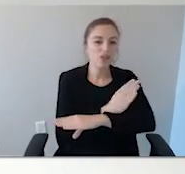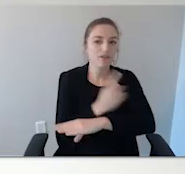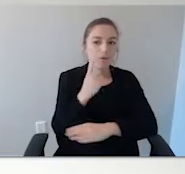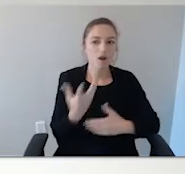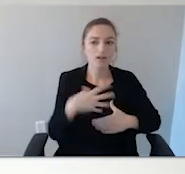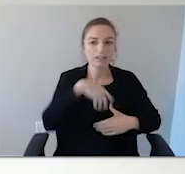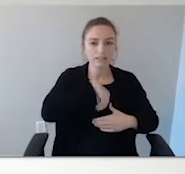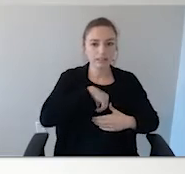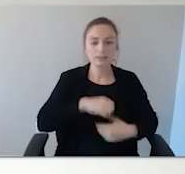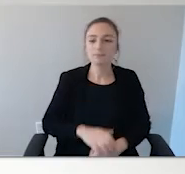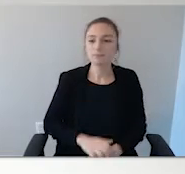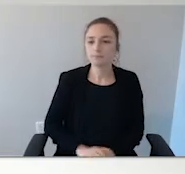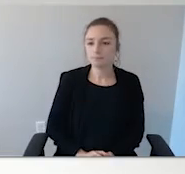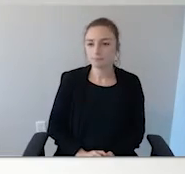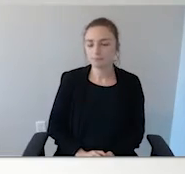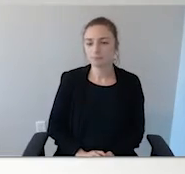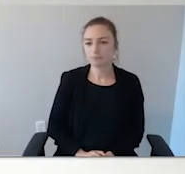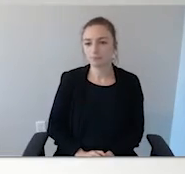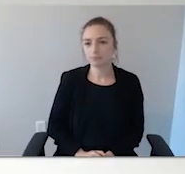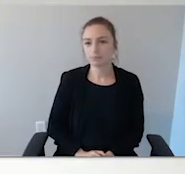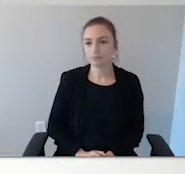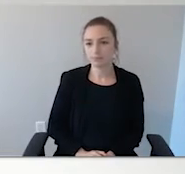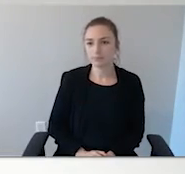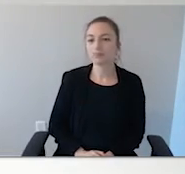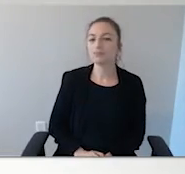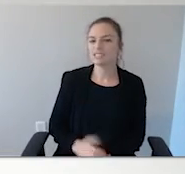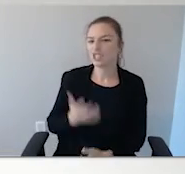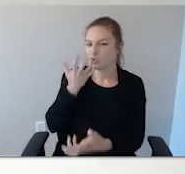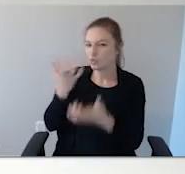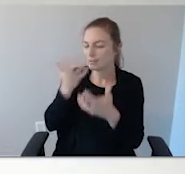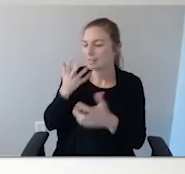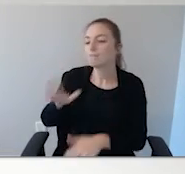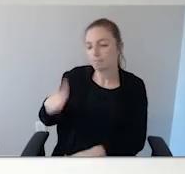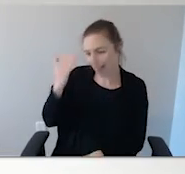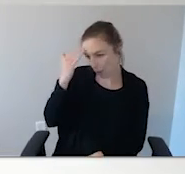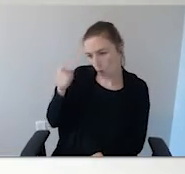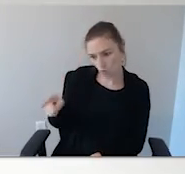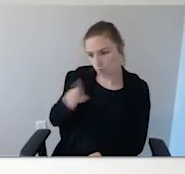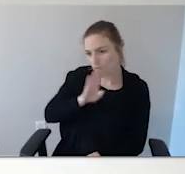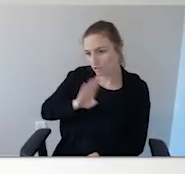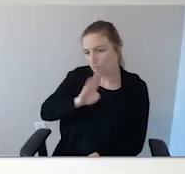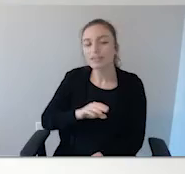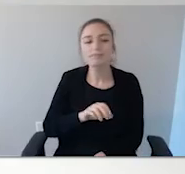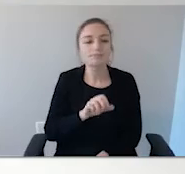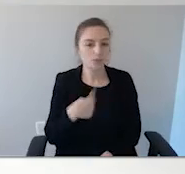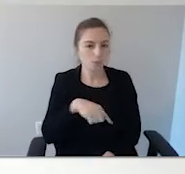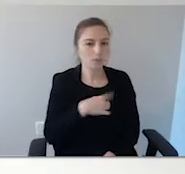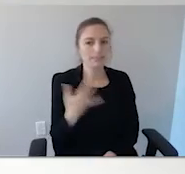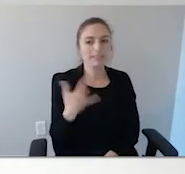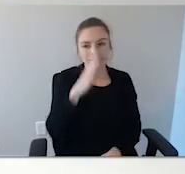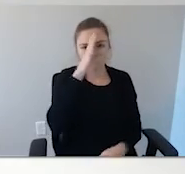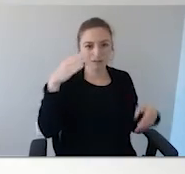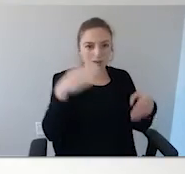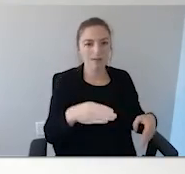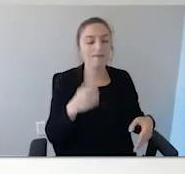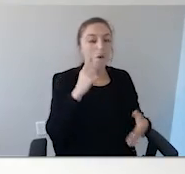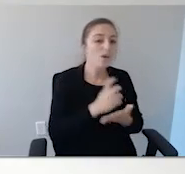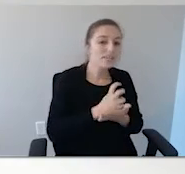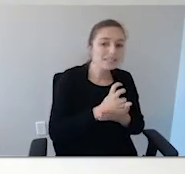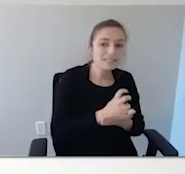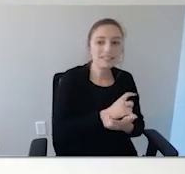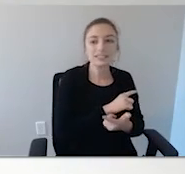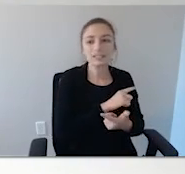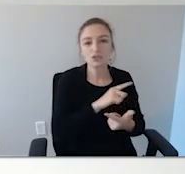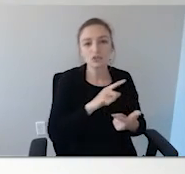I know. I know. You're very frustrated. Our autism is seizures, headbanging, insomnia, crippling